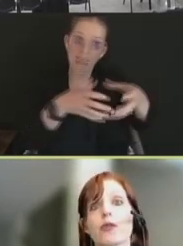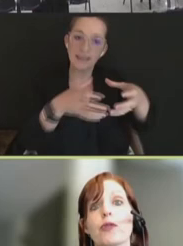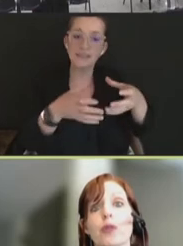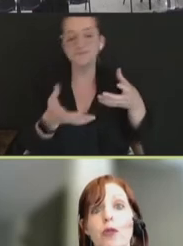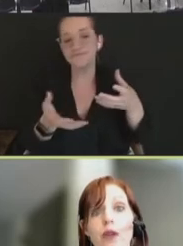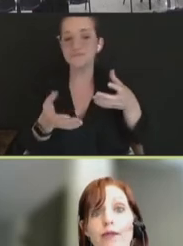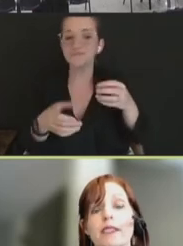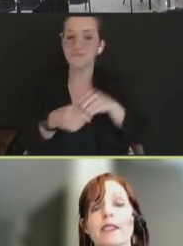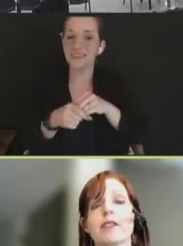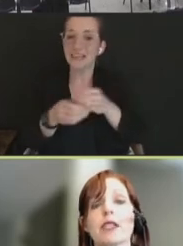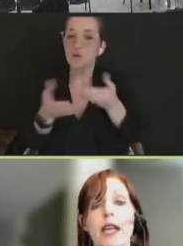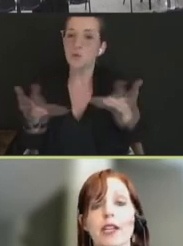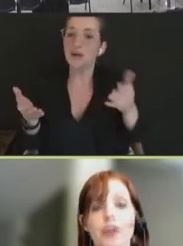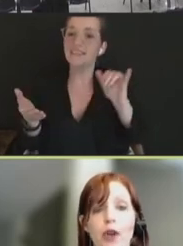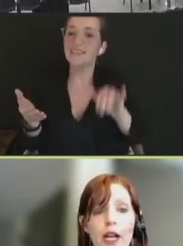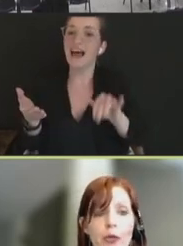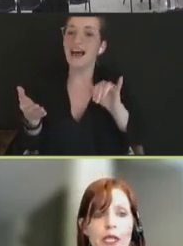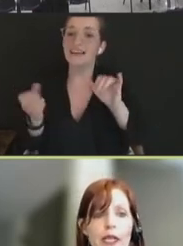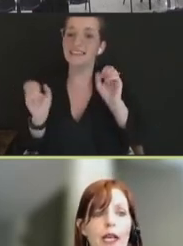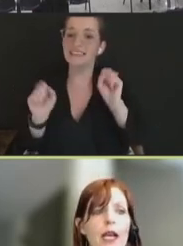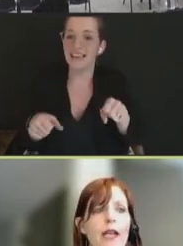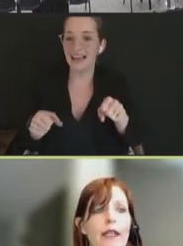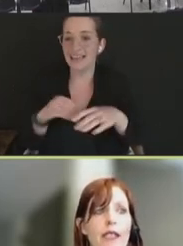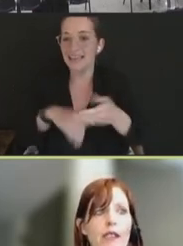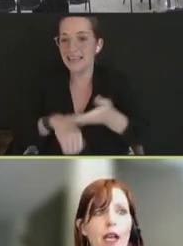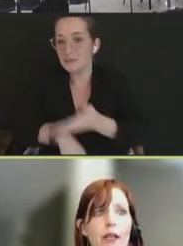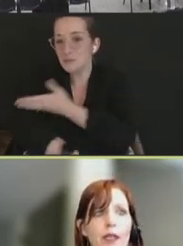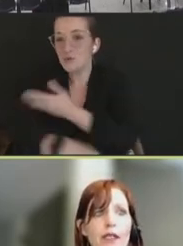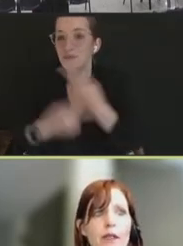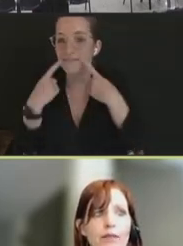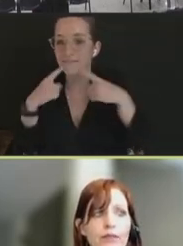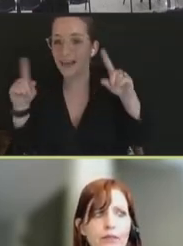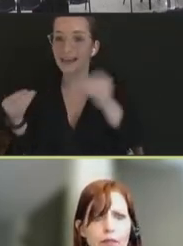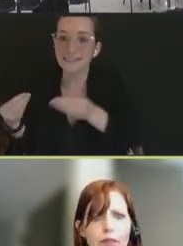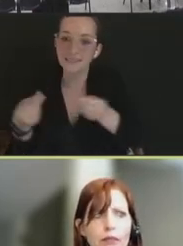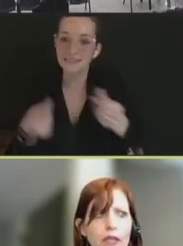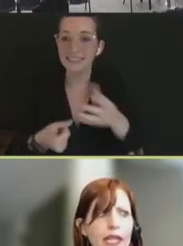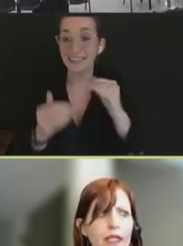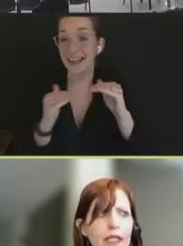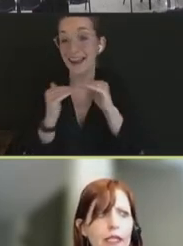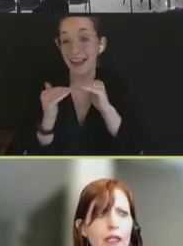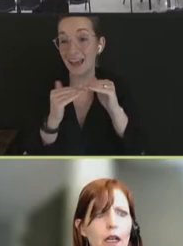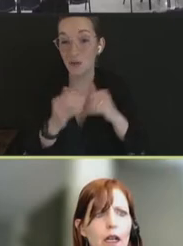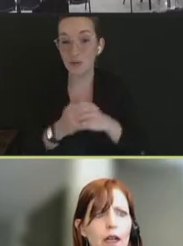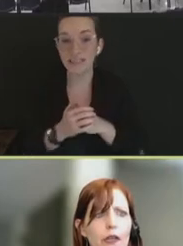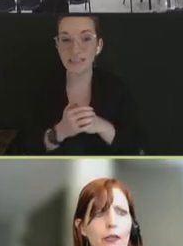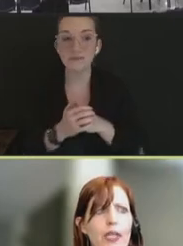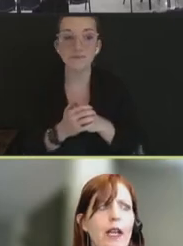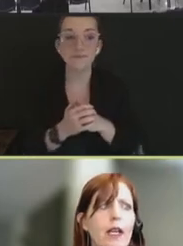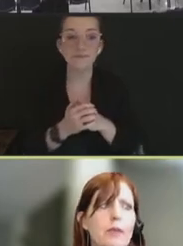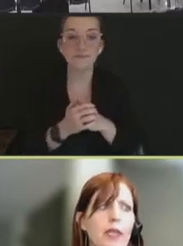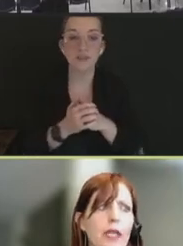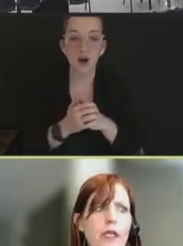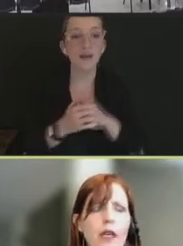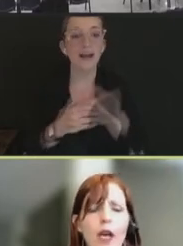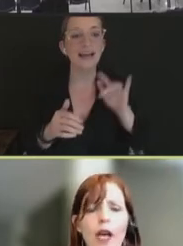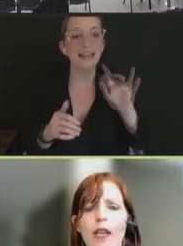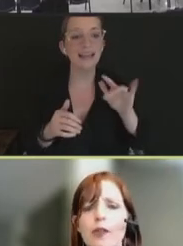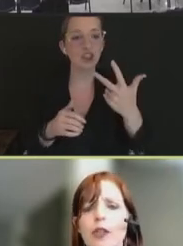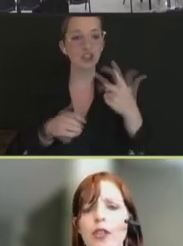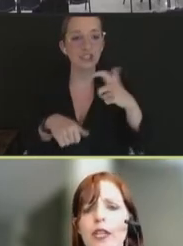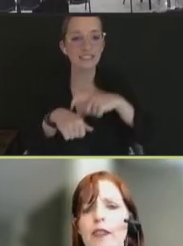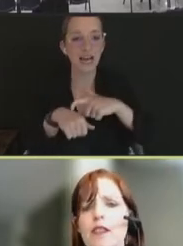improve your effectiveness and your equity. Next slide, please. And click three times, please. Please.